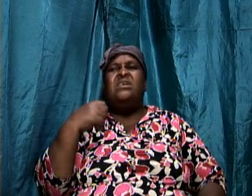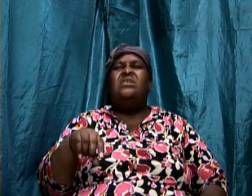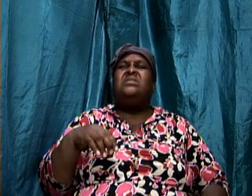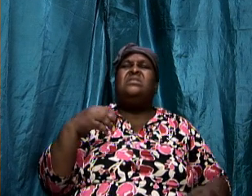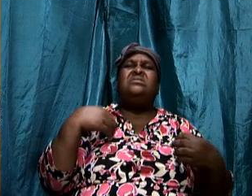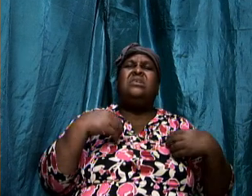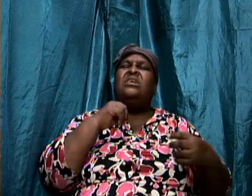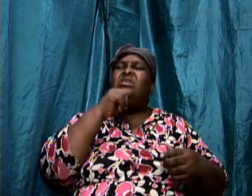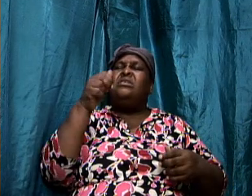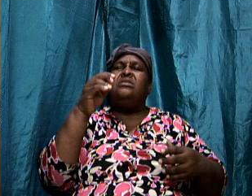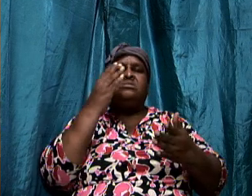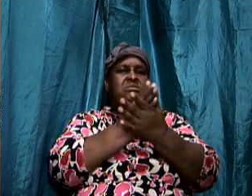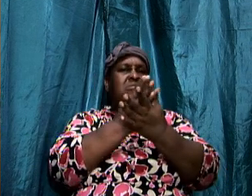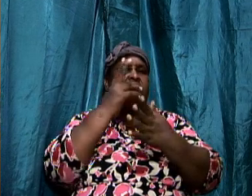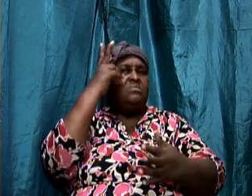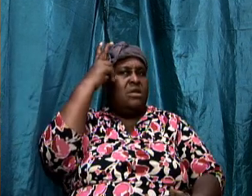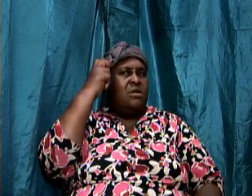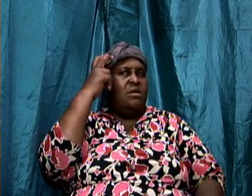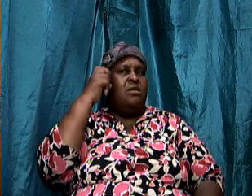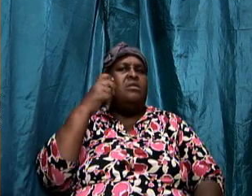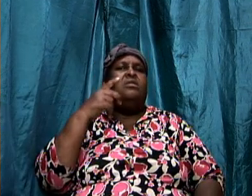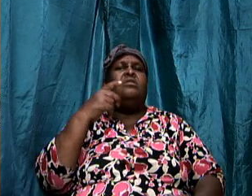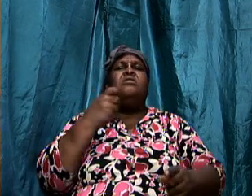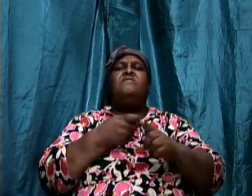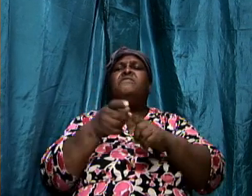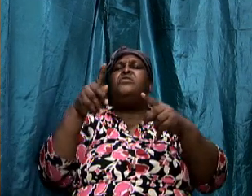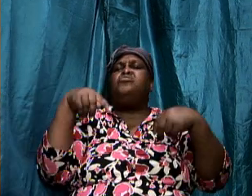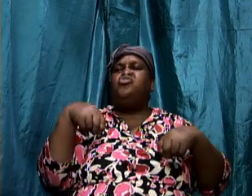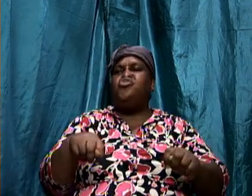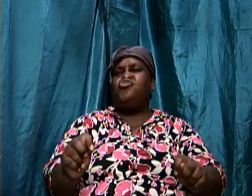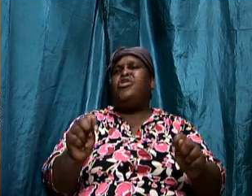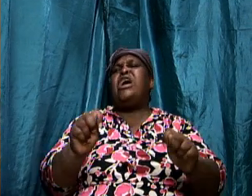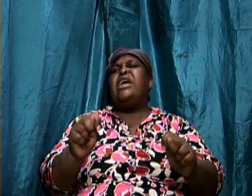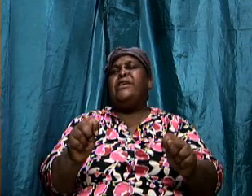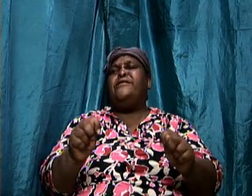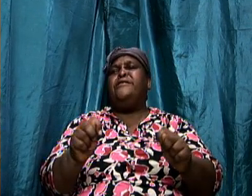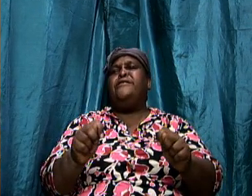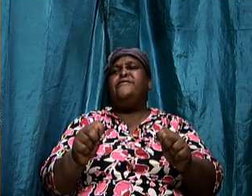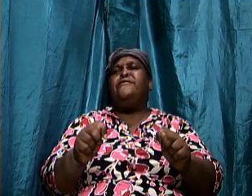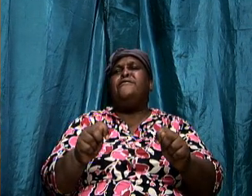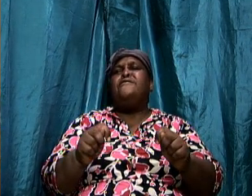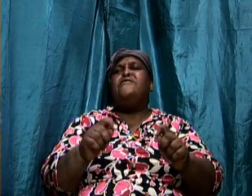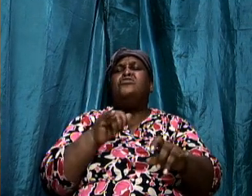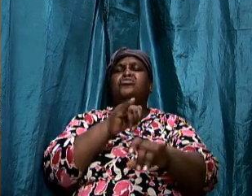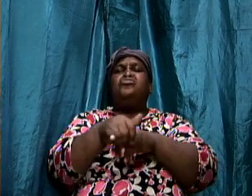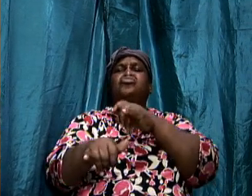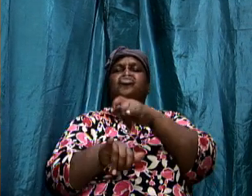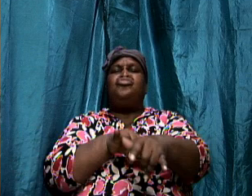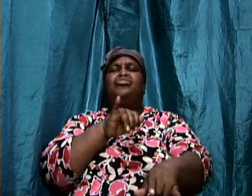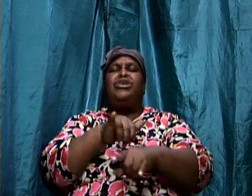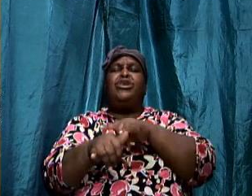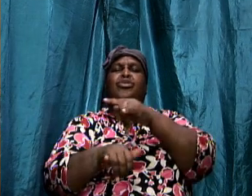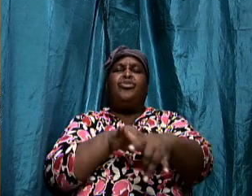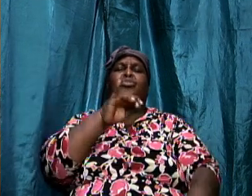stopped the devil from trying to sound dreadful and that's why i'm saying he's going forth as a